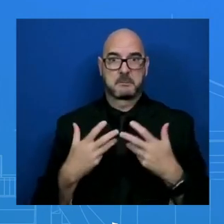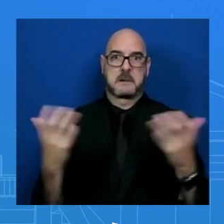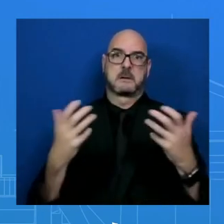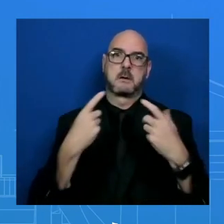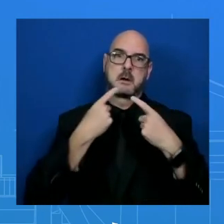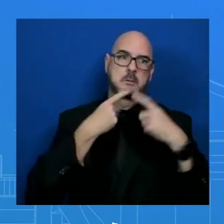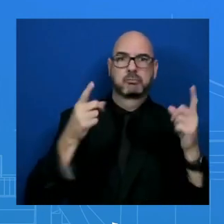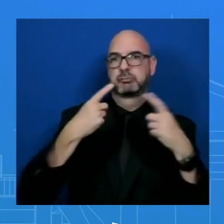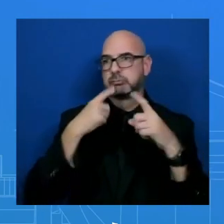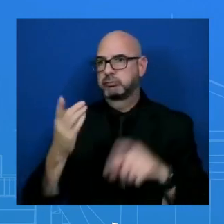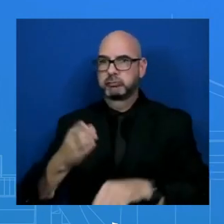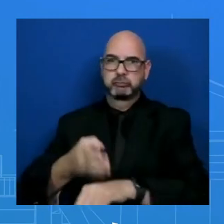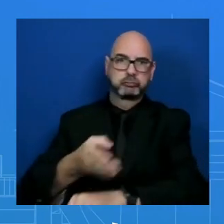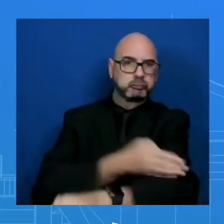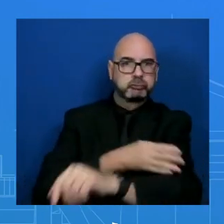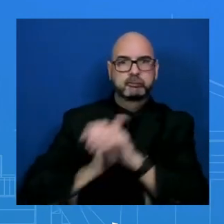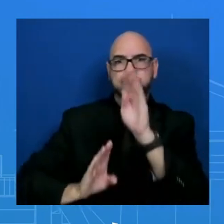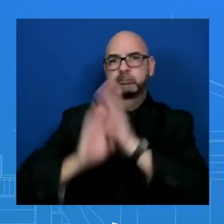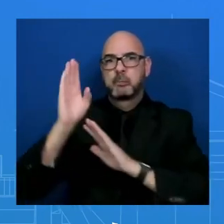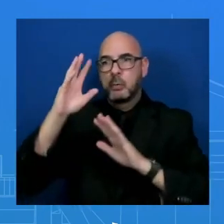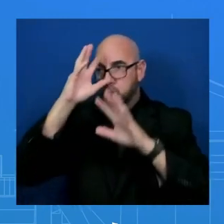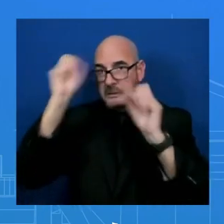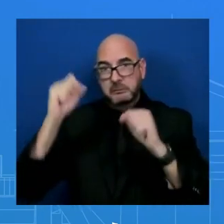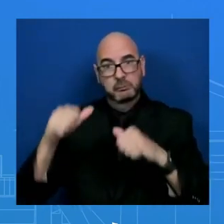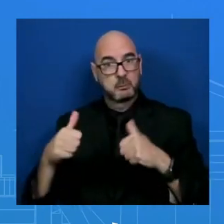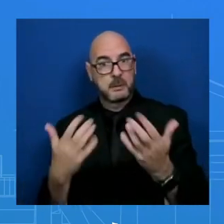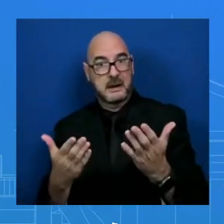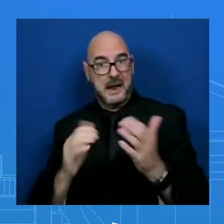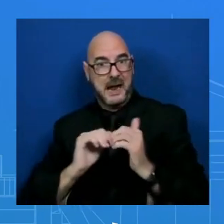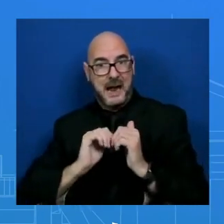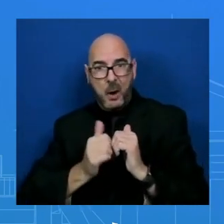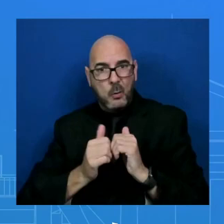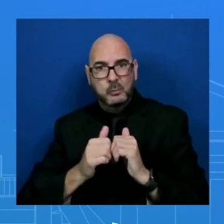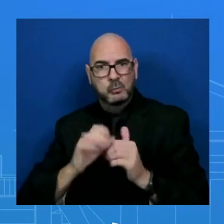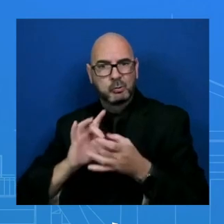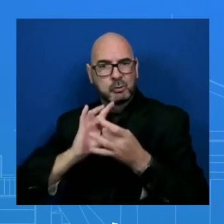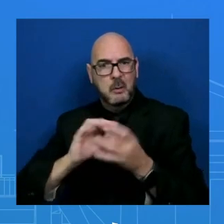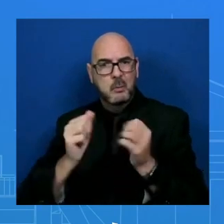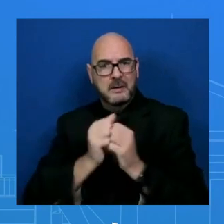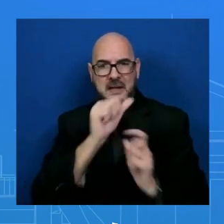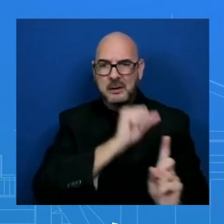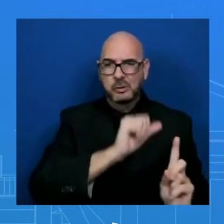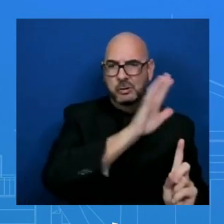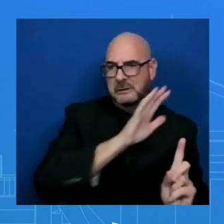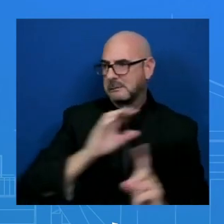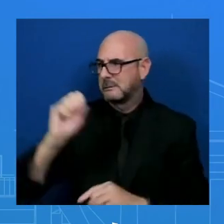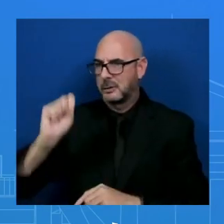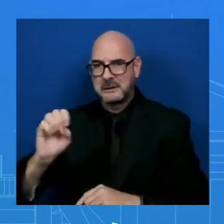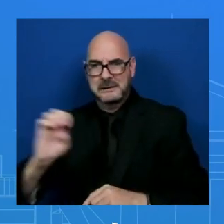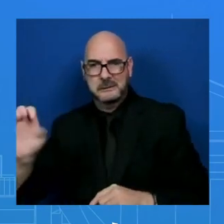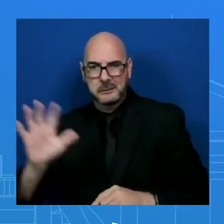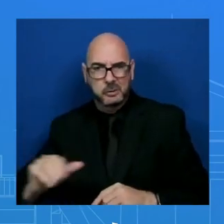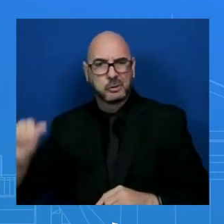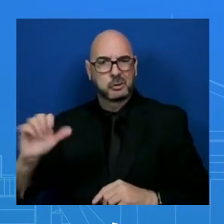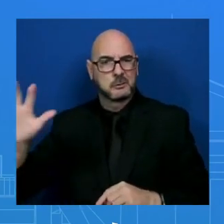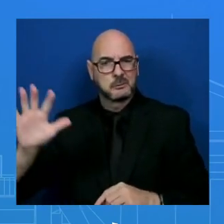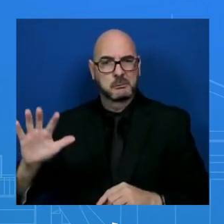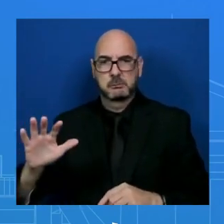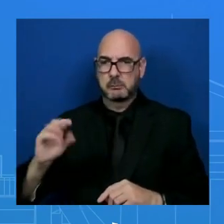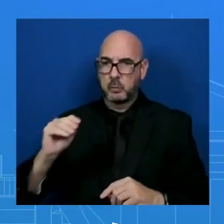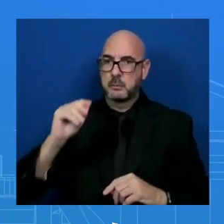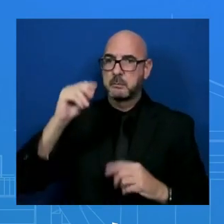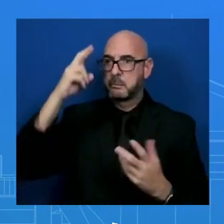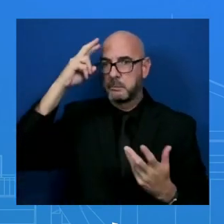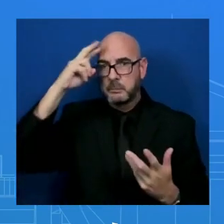from our relationship with India to Southeast Asia to Australia to the Pacific Islands and then, of course, to Korea and Japan. So we're